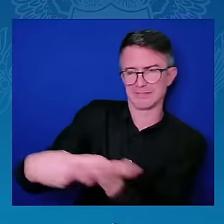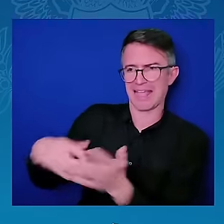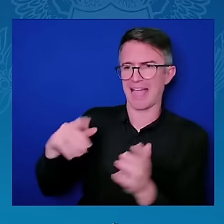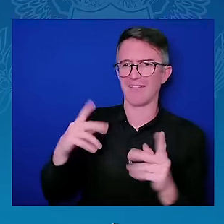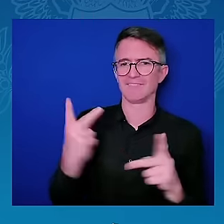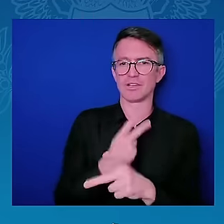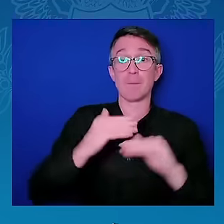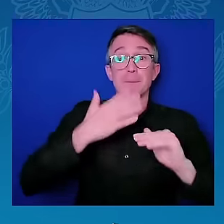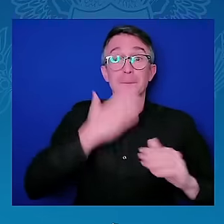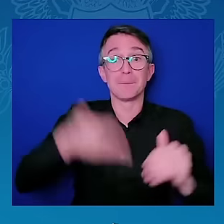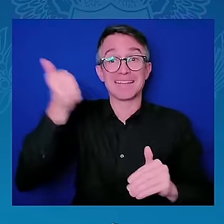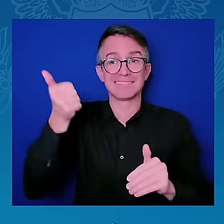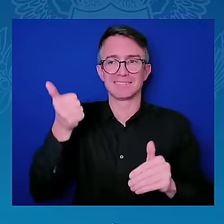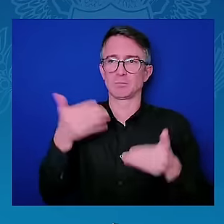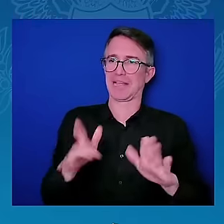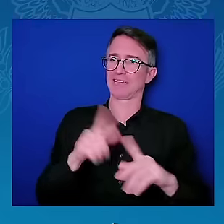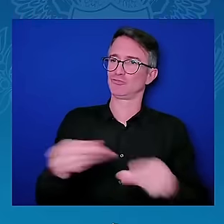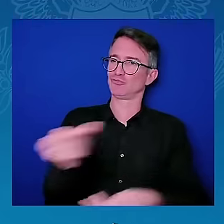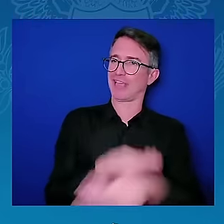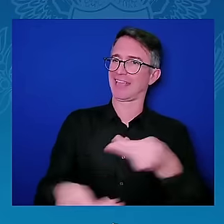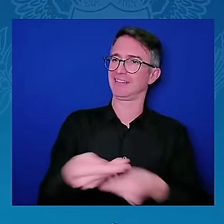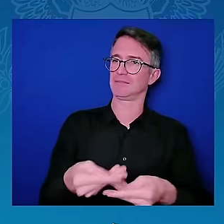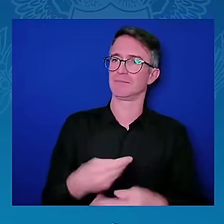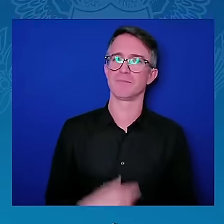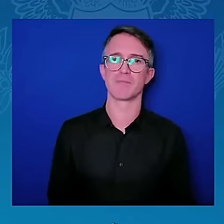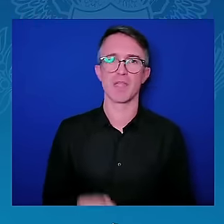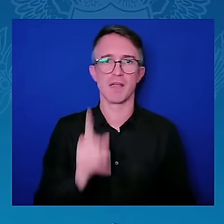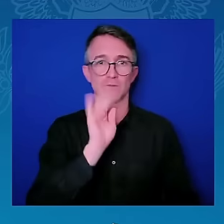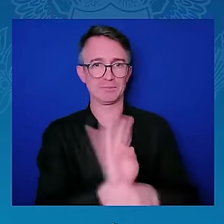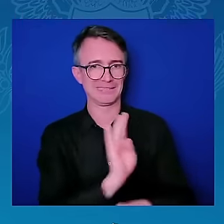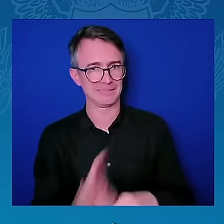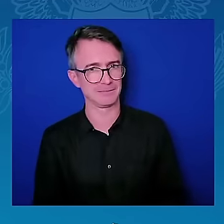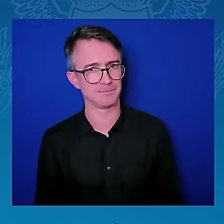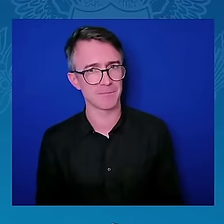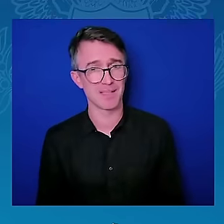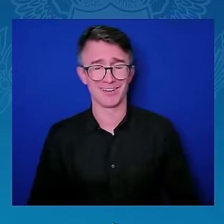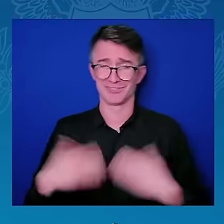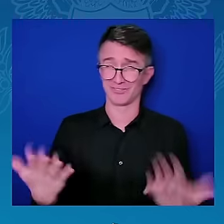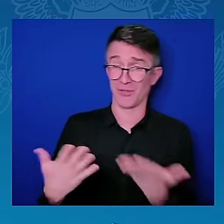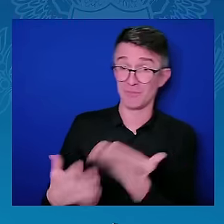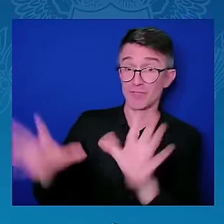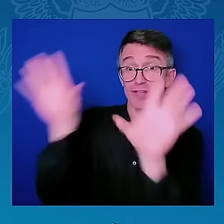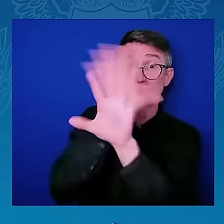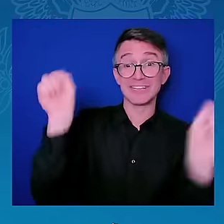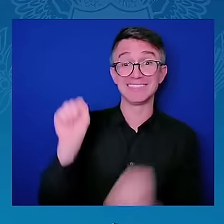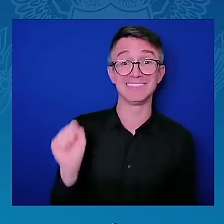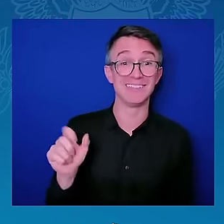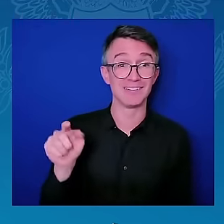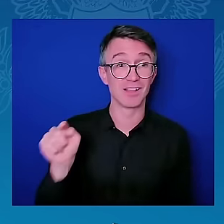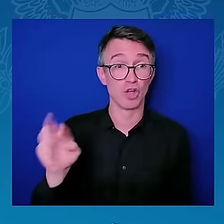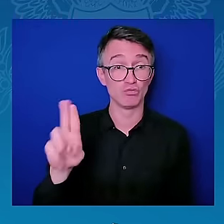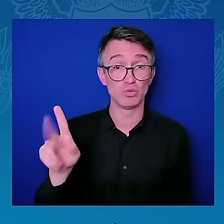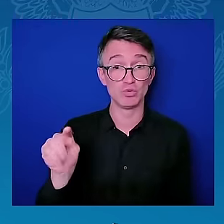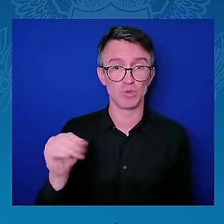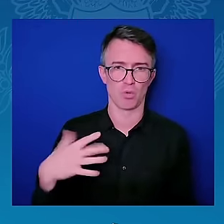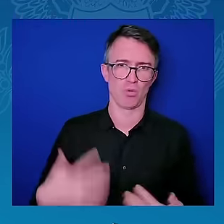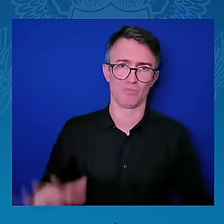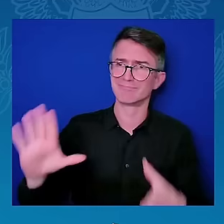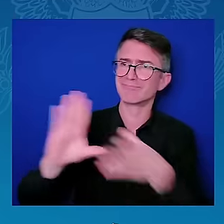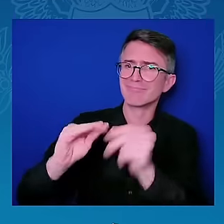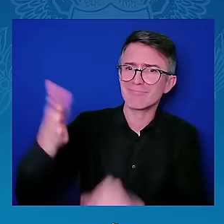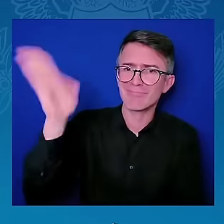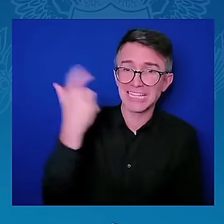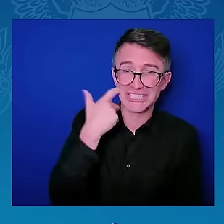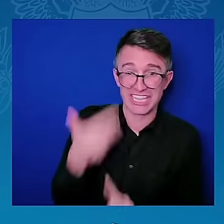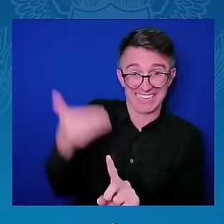at the Chamber, we know that when the U.S. trades and invests with other countries, we're not only supporting jobs and creating opportunities here